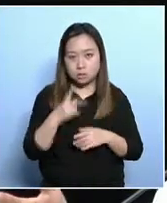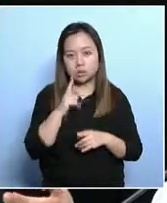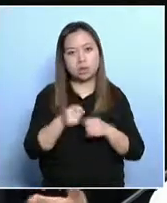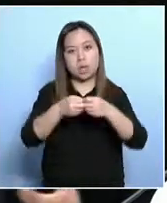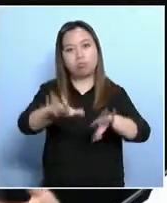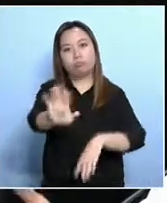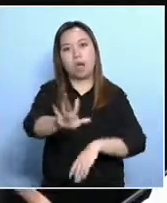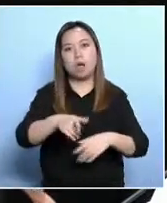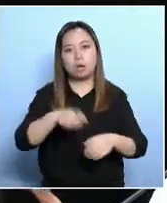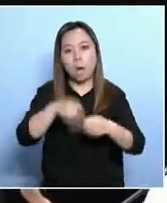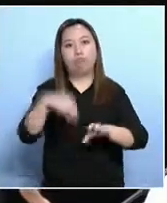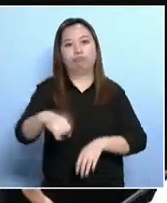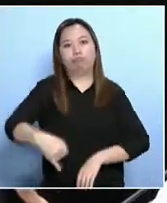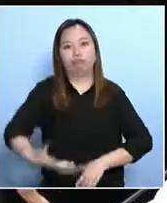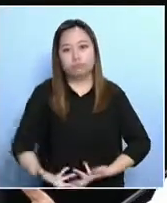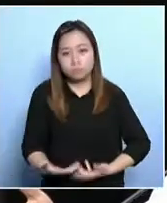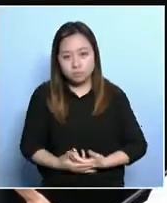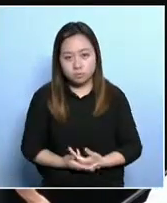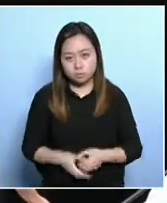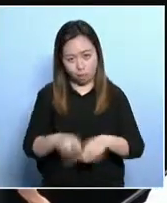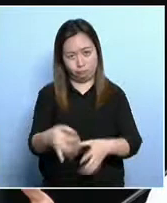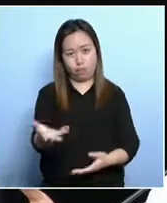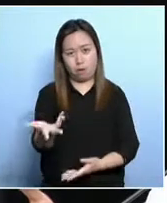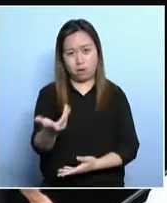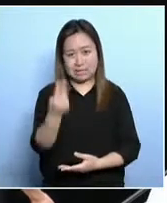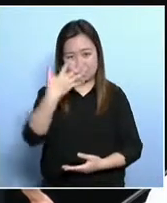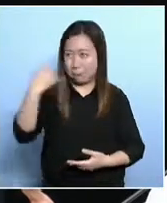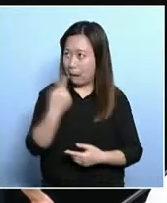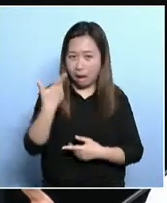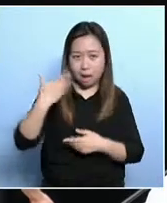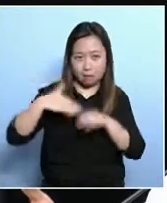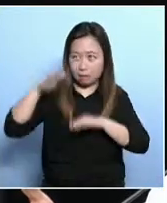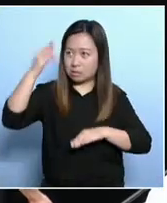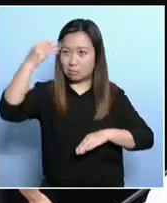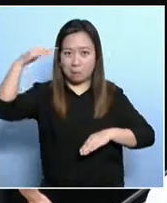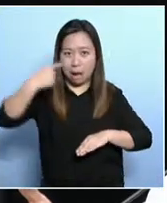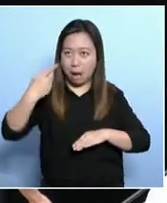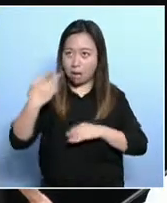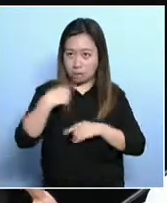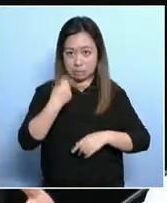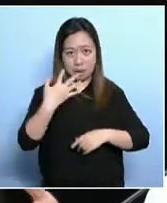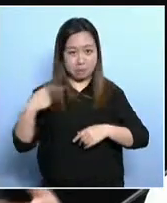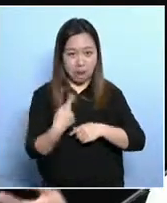If poverty is relative, then one doesn't have to resolve it. It cannot be resolved.